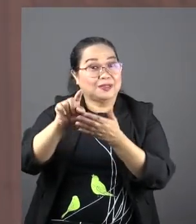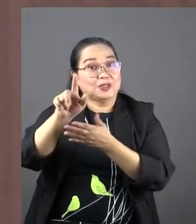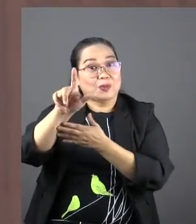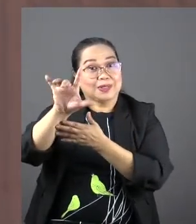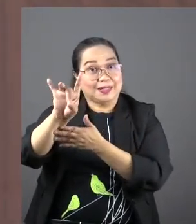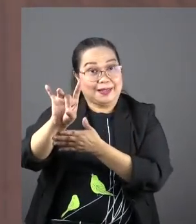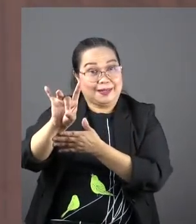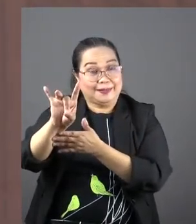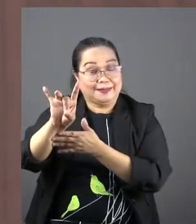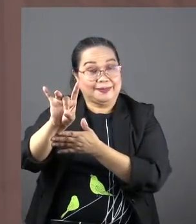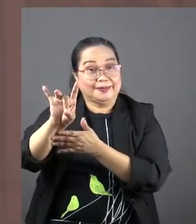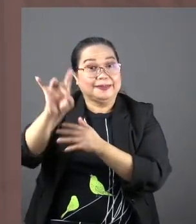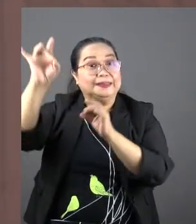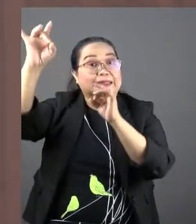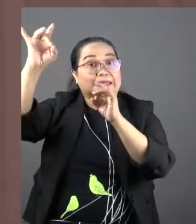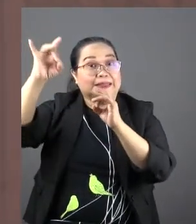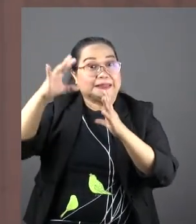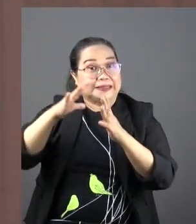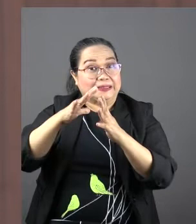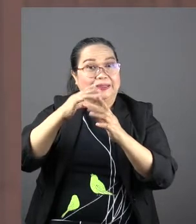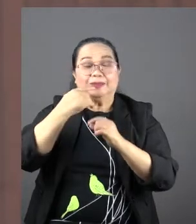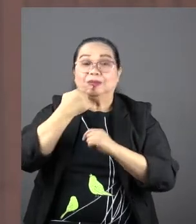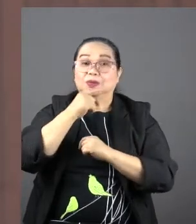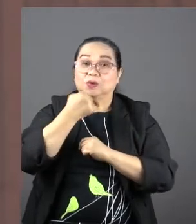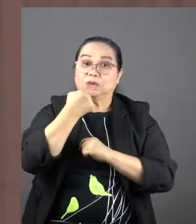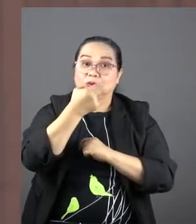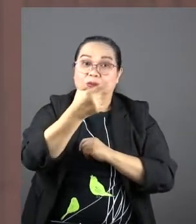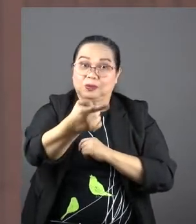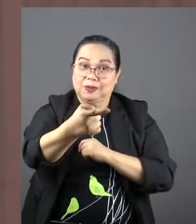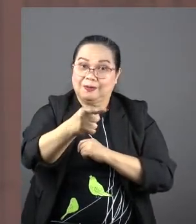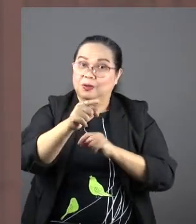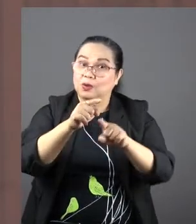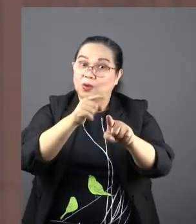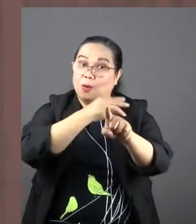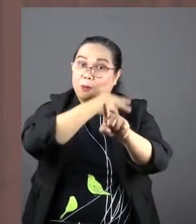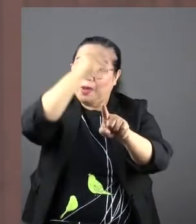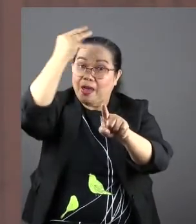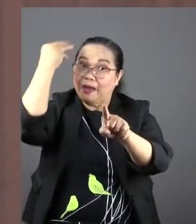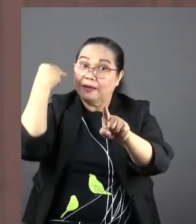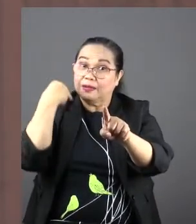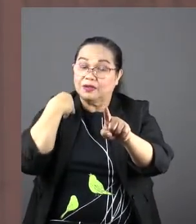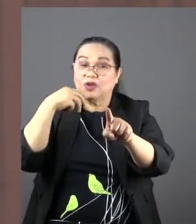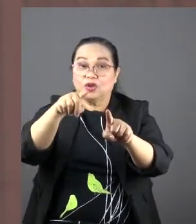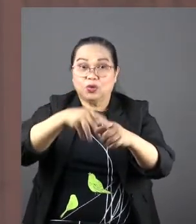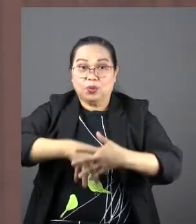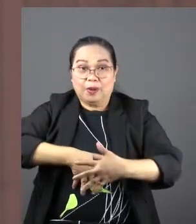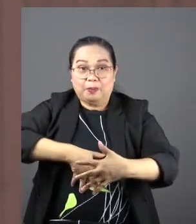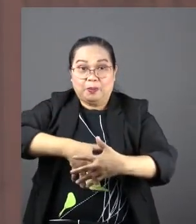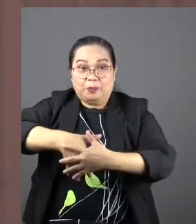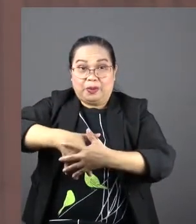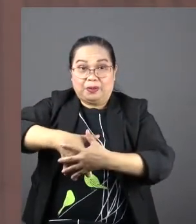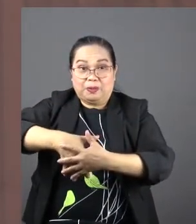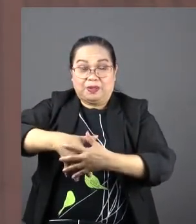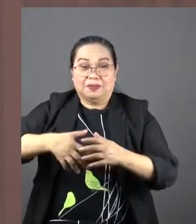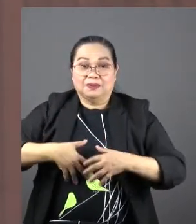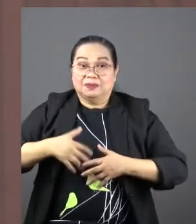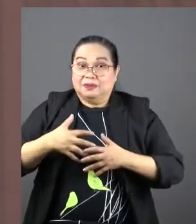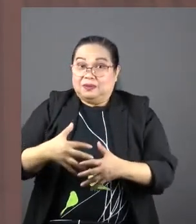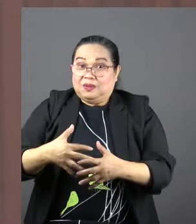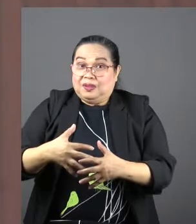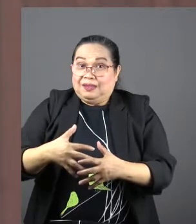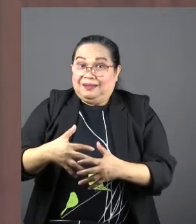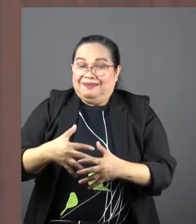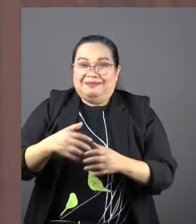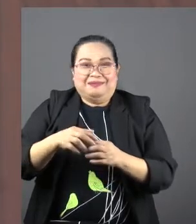the Annunciation will actually be telling Mary the implications of her pregnancy in their conservative culture.